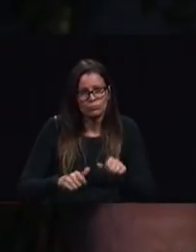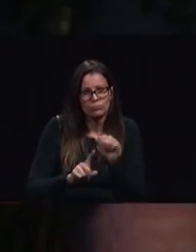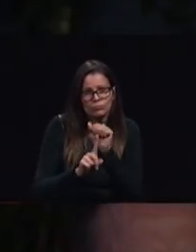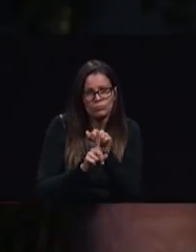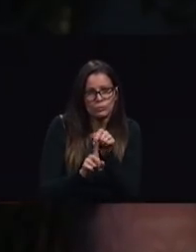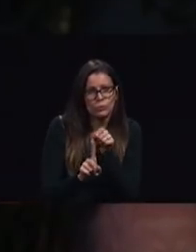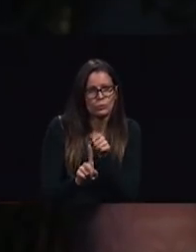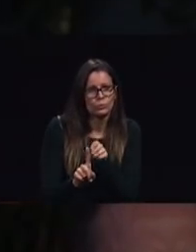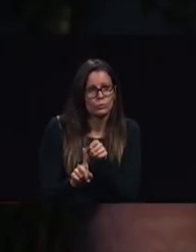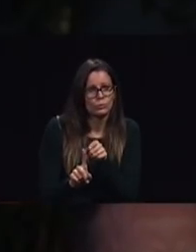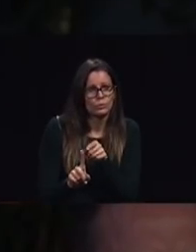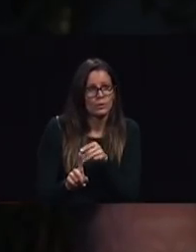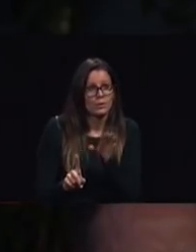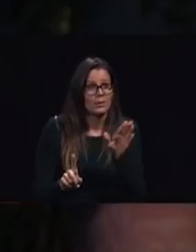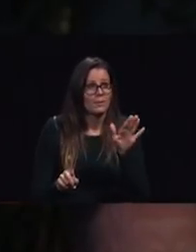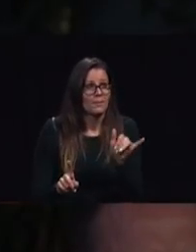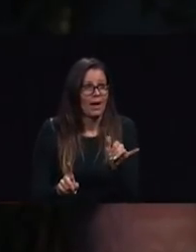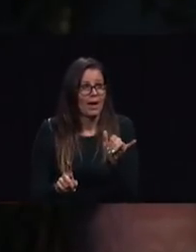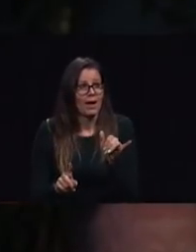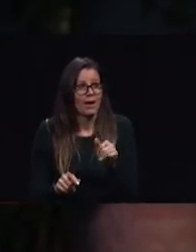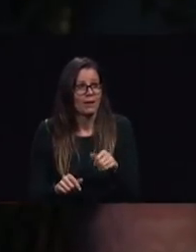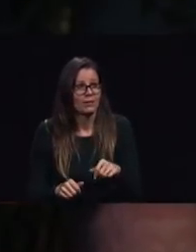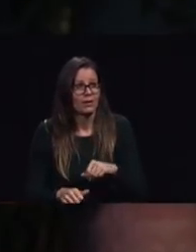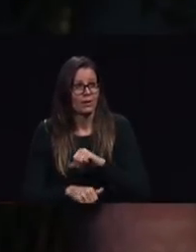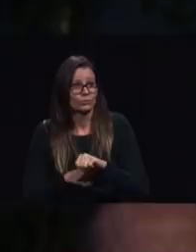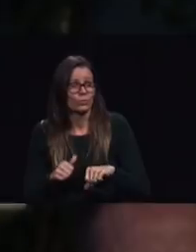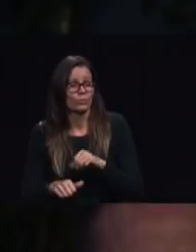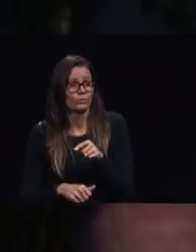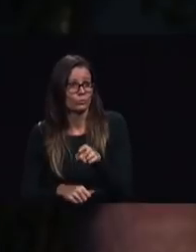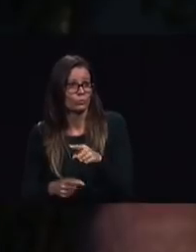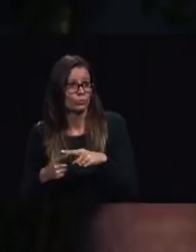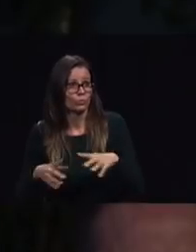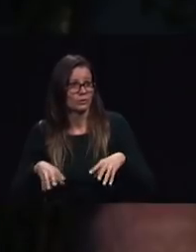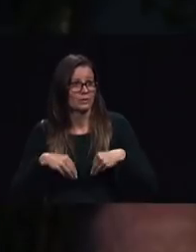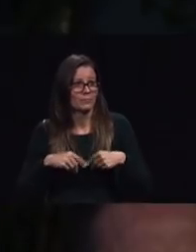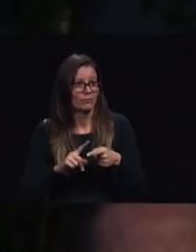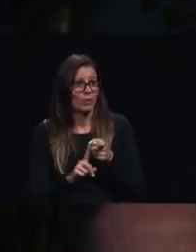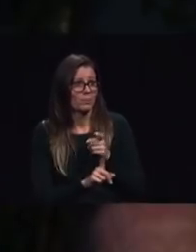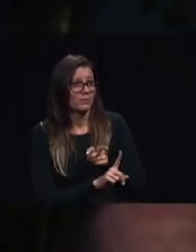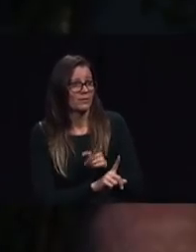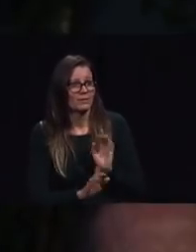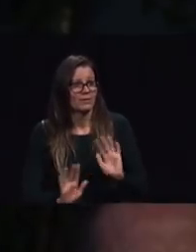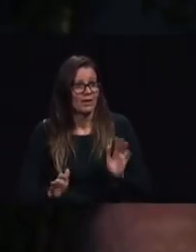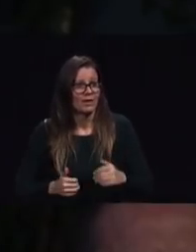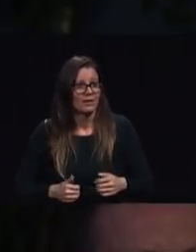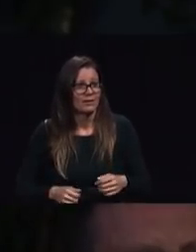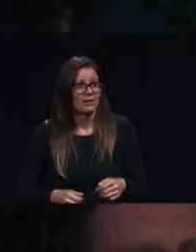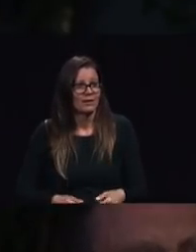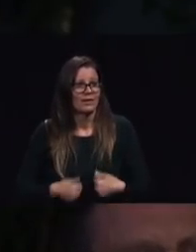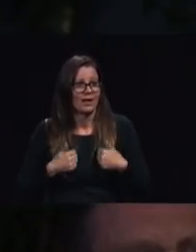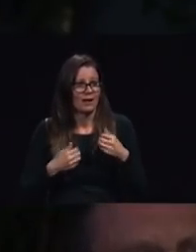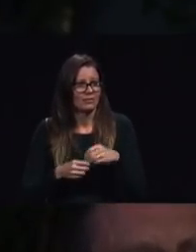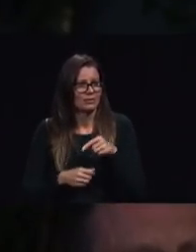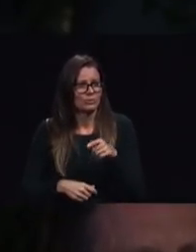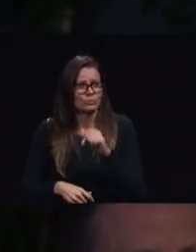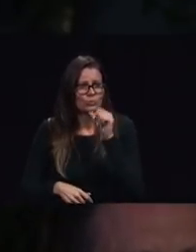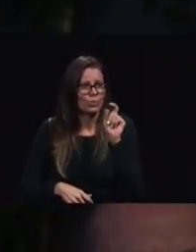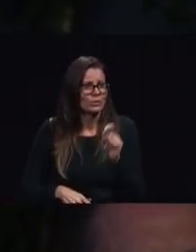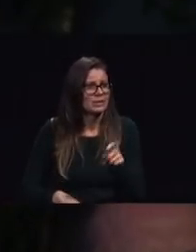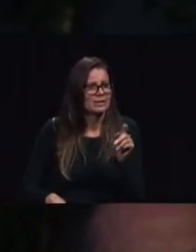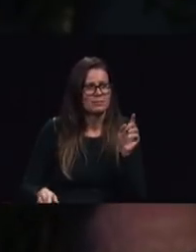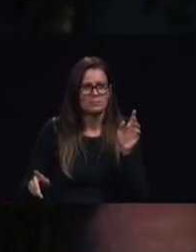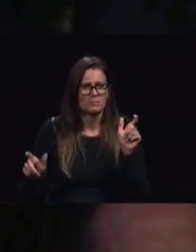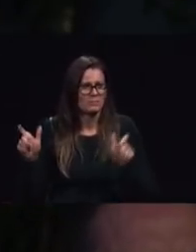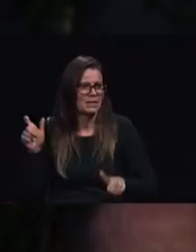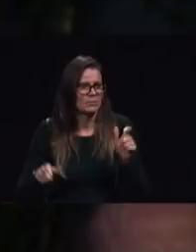anointing which you have received from him abides in you and you do not need that anyone teach you but as the same